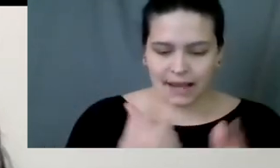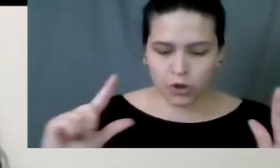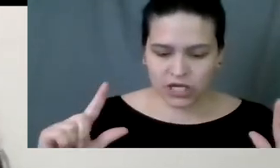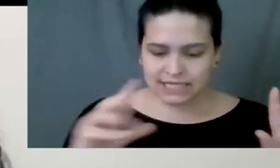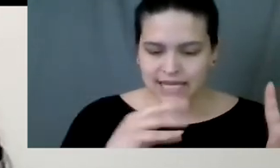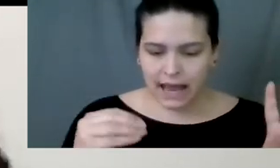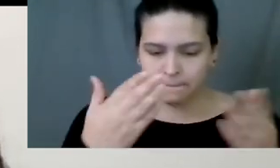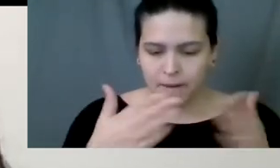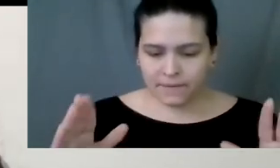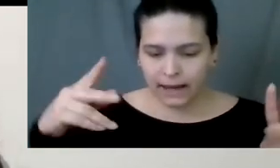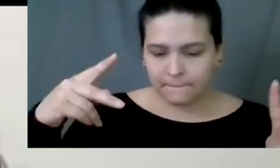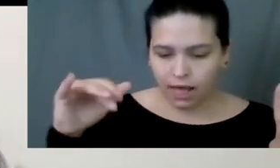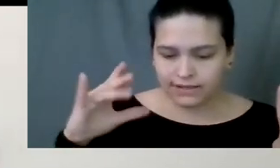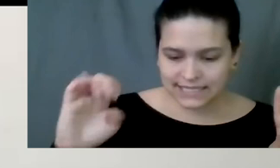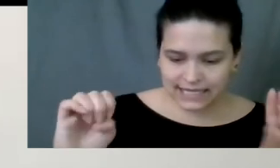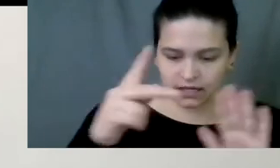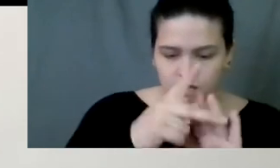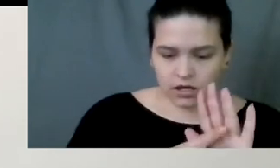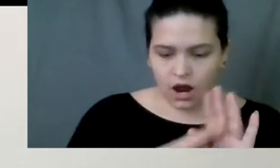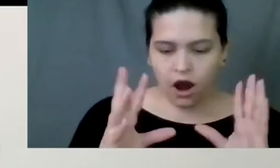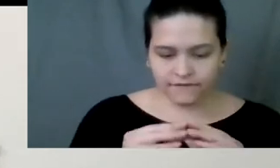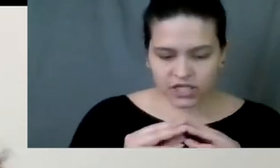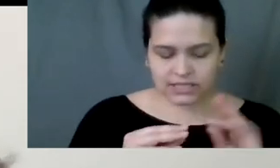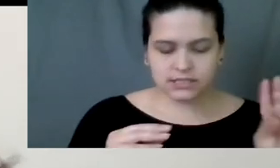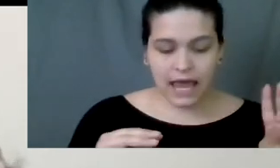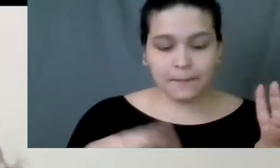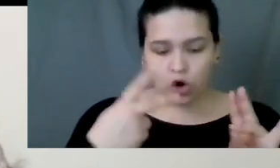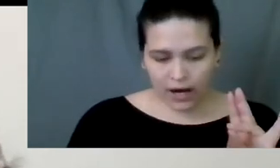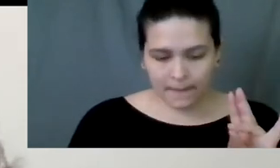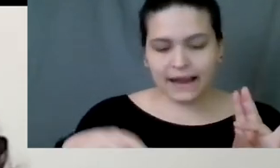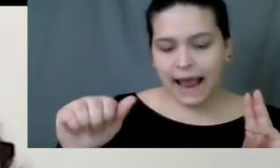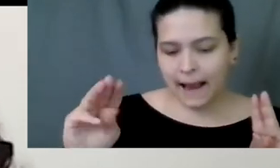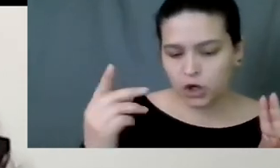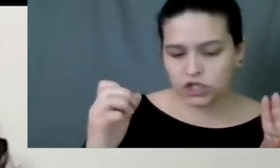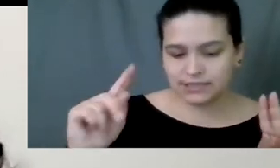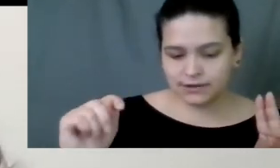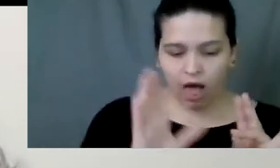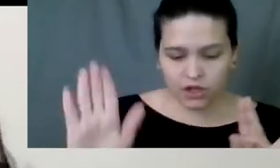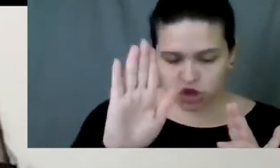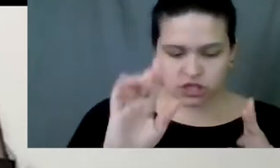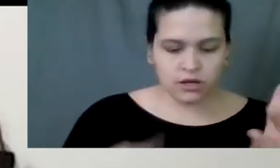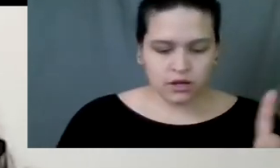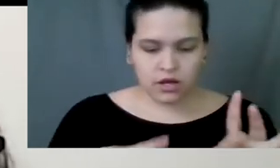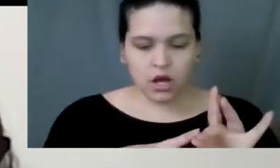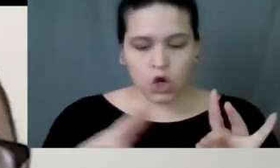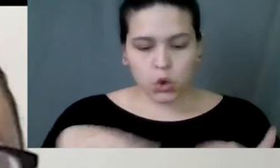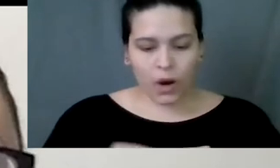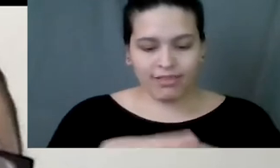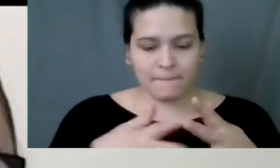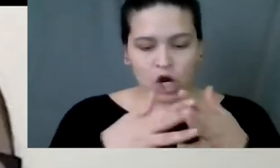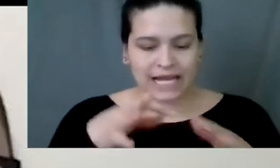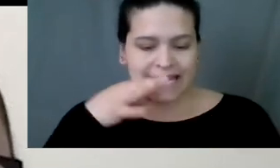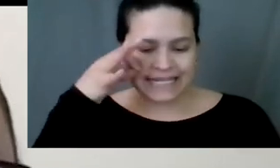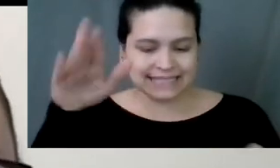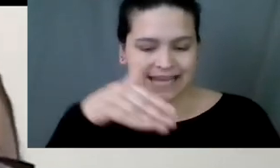And then also thank you to the Civil Liberties and Public Policy Conference and Program at Amherst College and the North